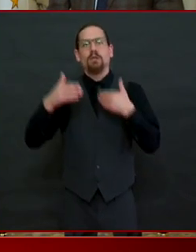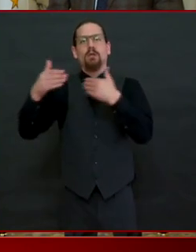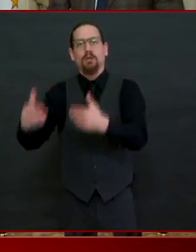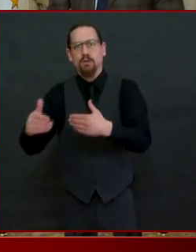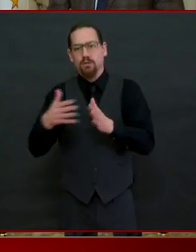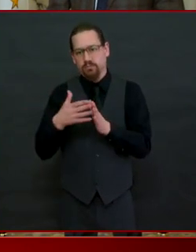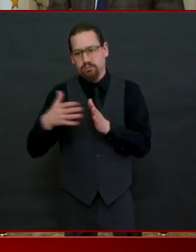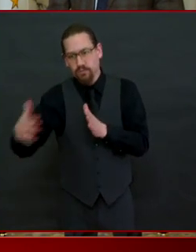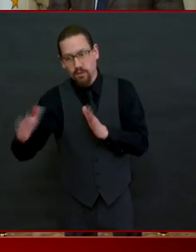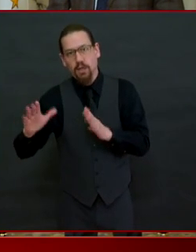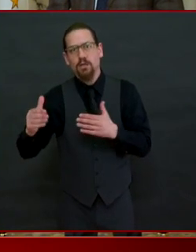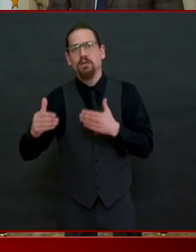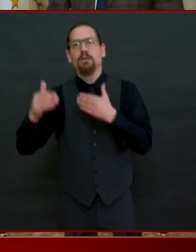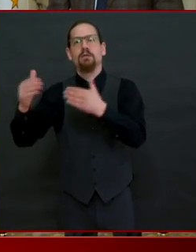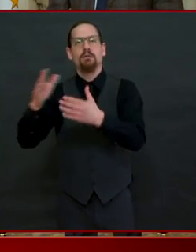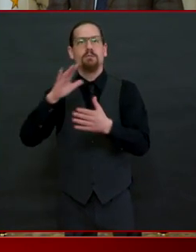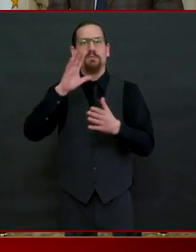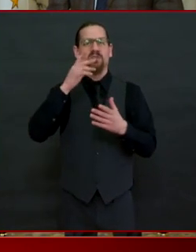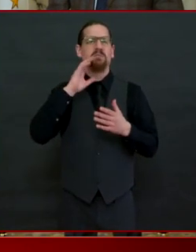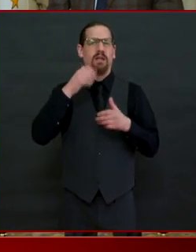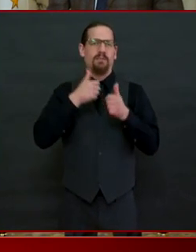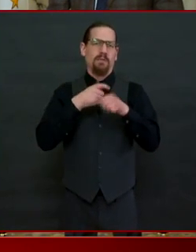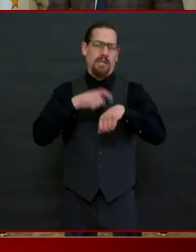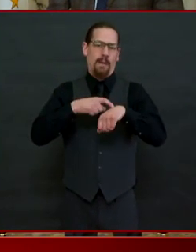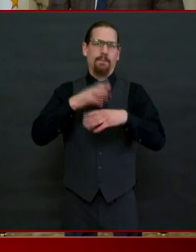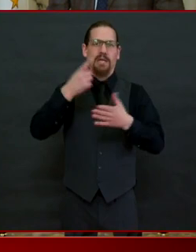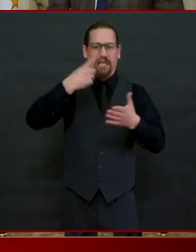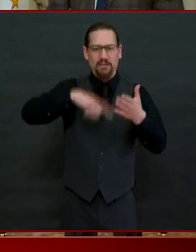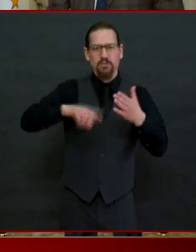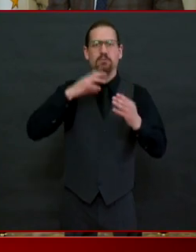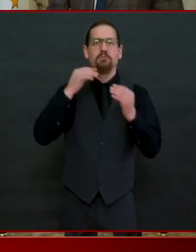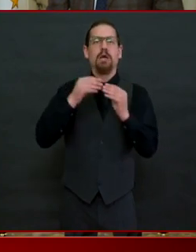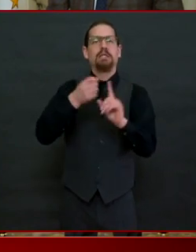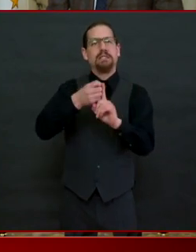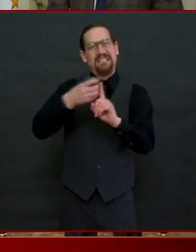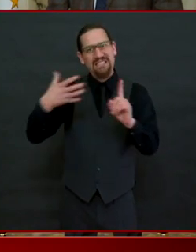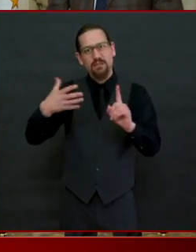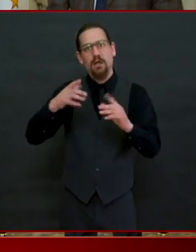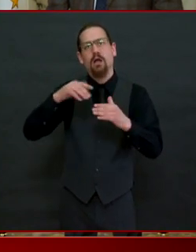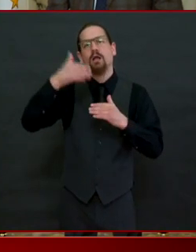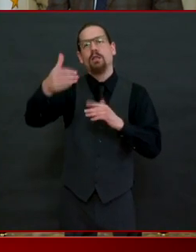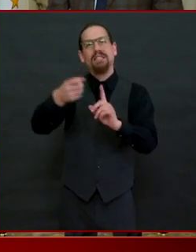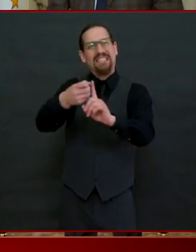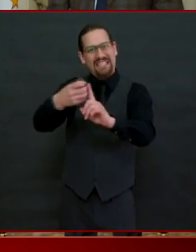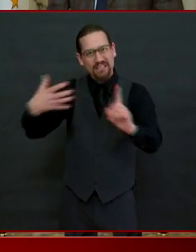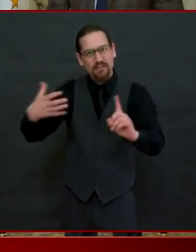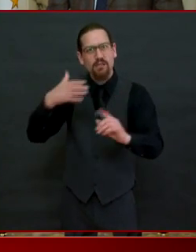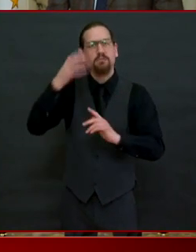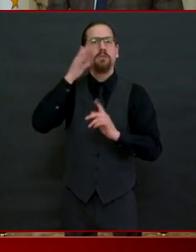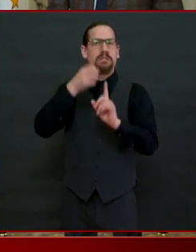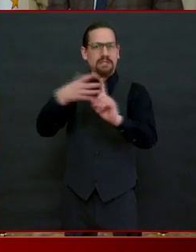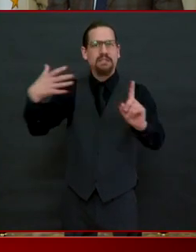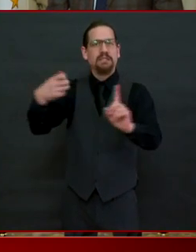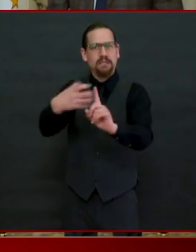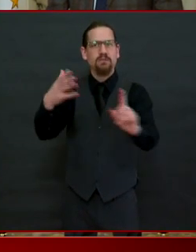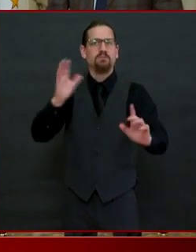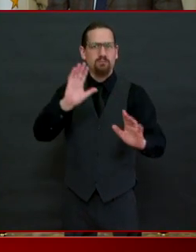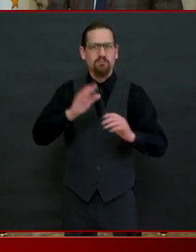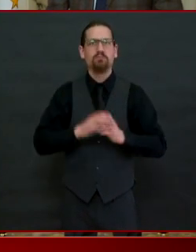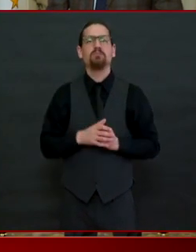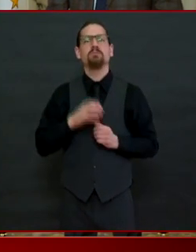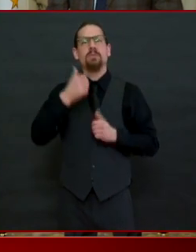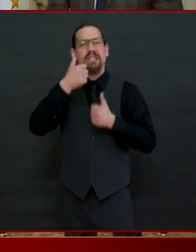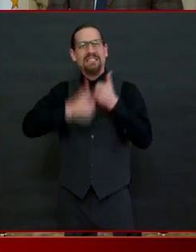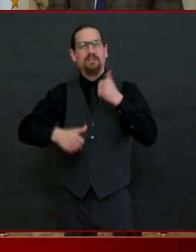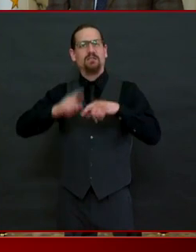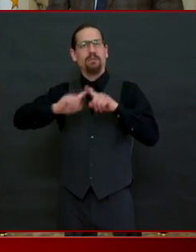our approach in doing this is go i want you to know is going to be very inclusive we're going to be as we have